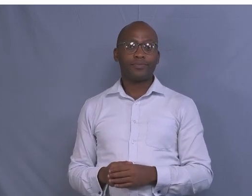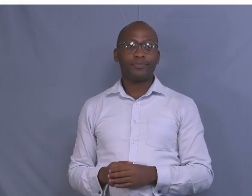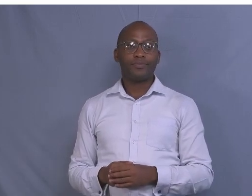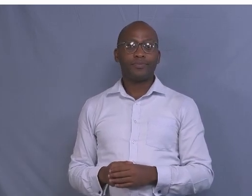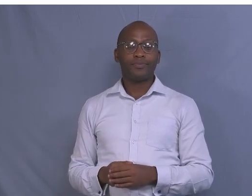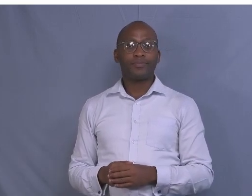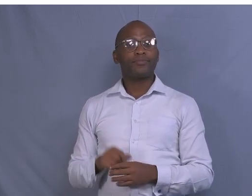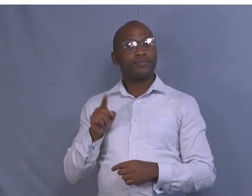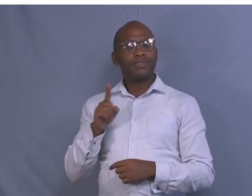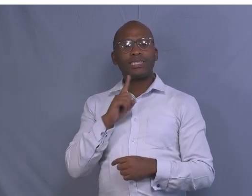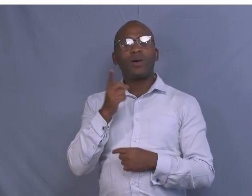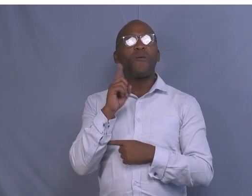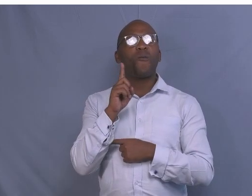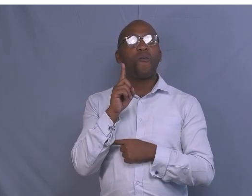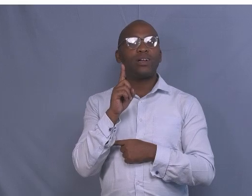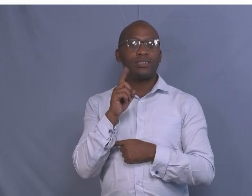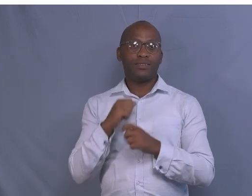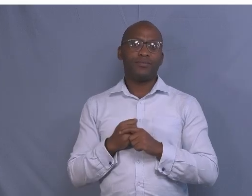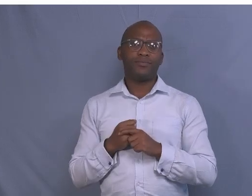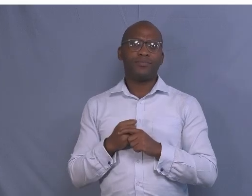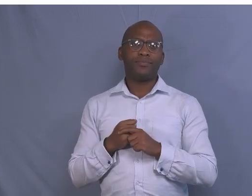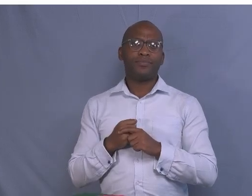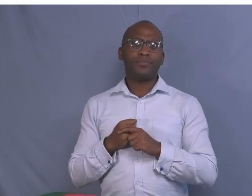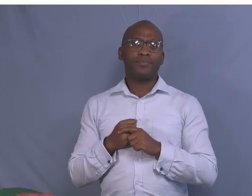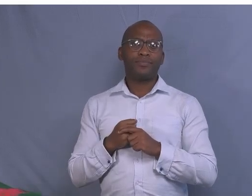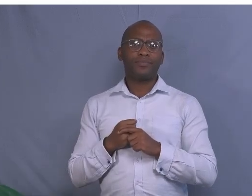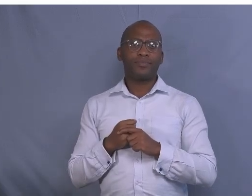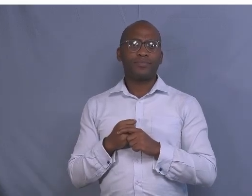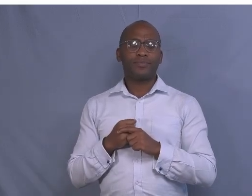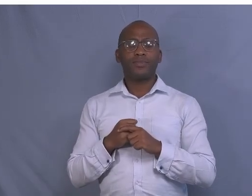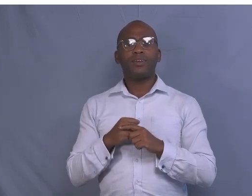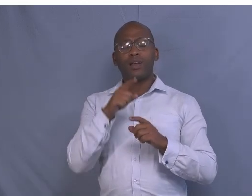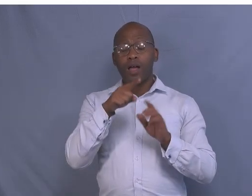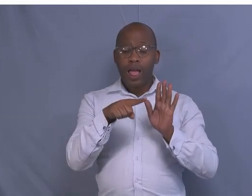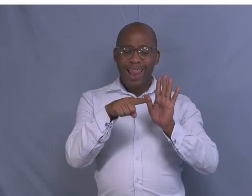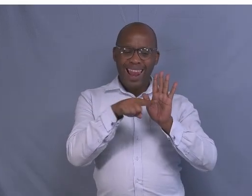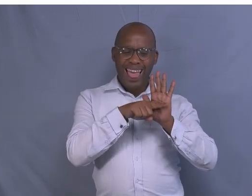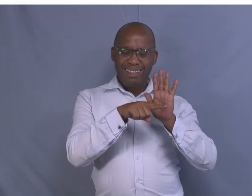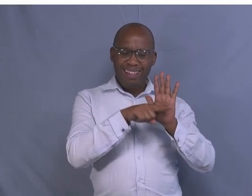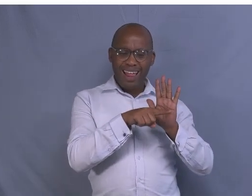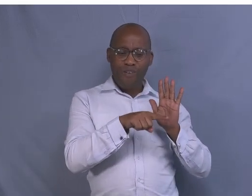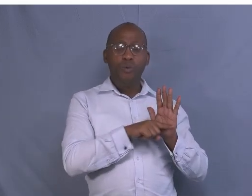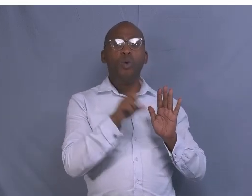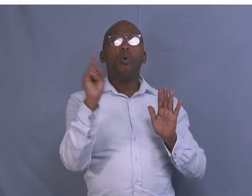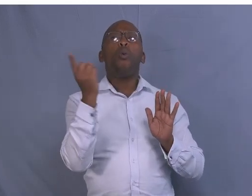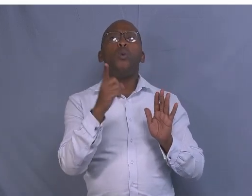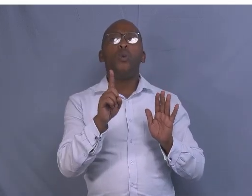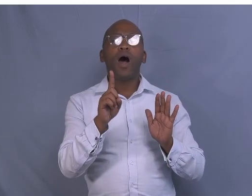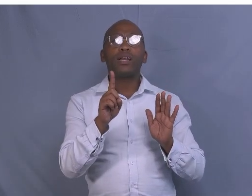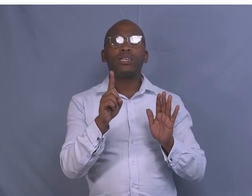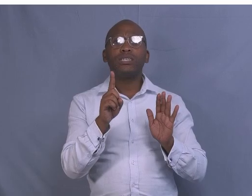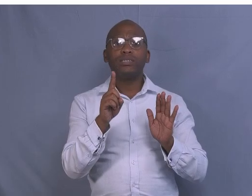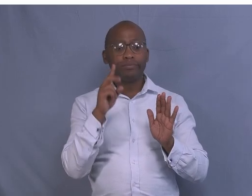state, the disadvantages of grazing systems used on form B,